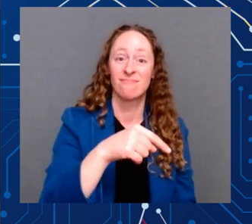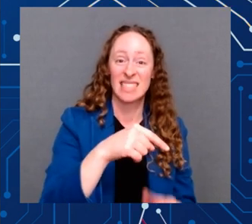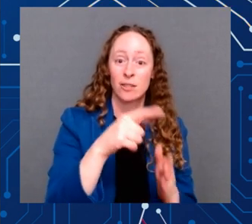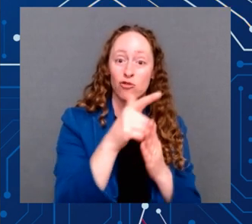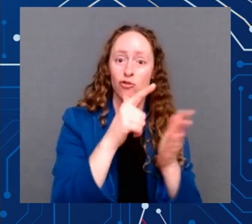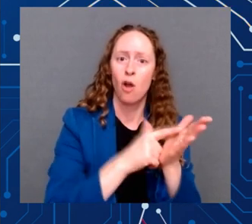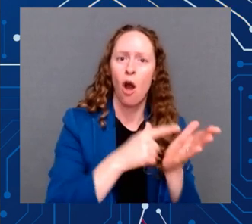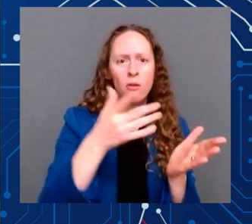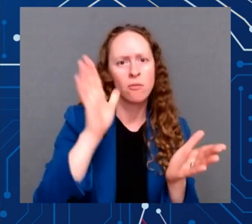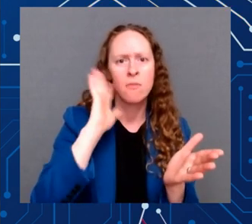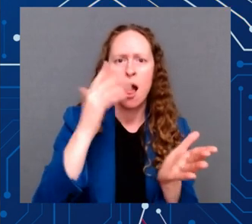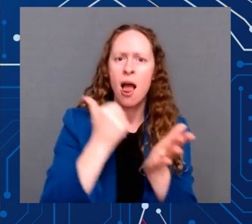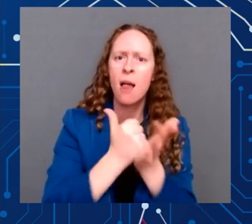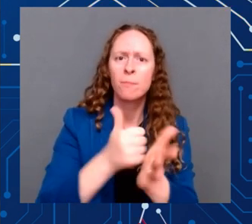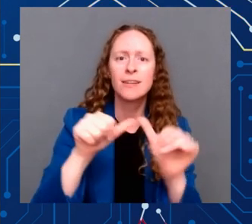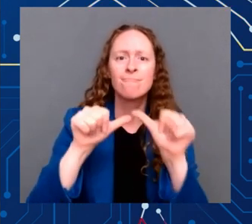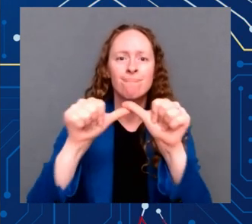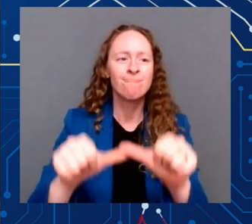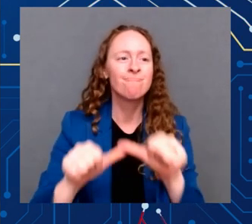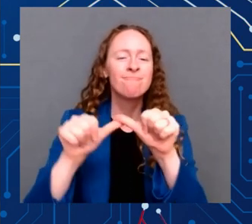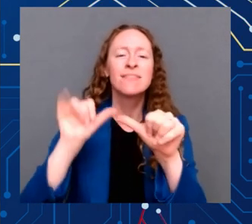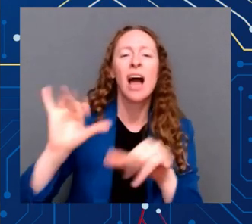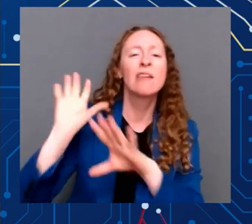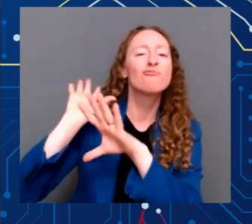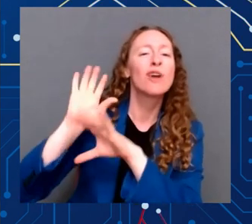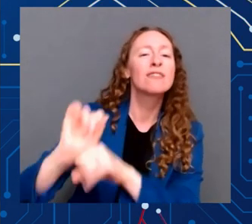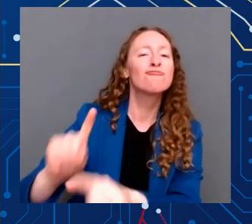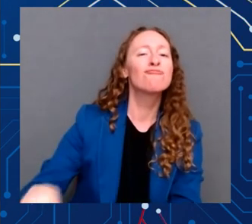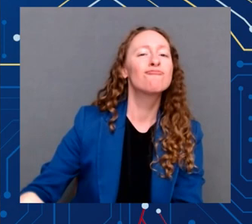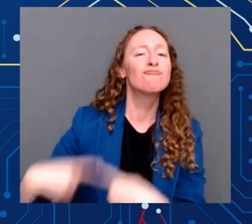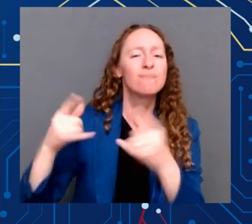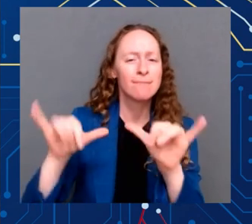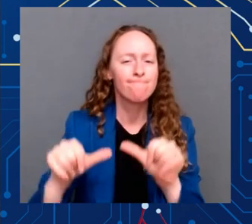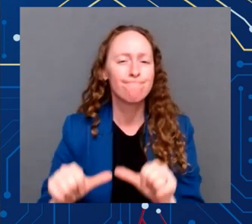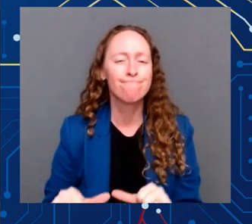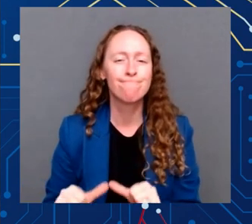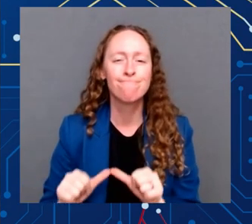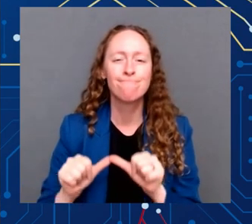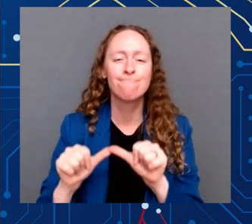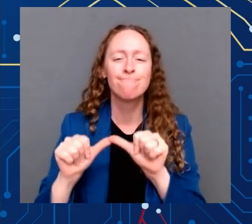nation can outcompete any nation in the world.